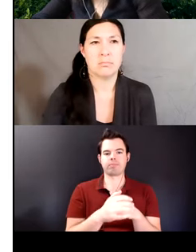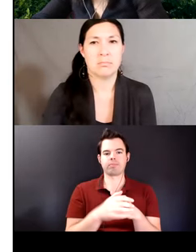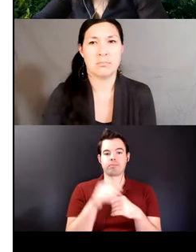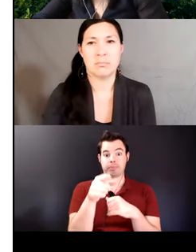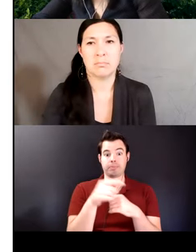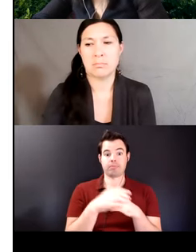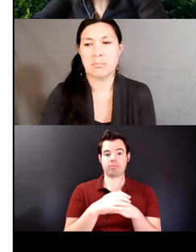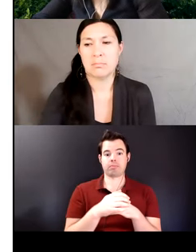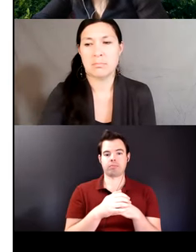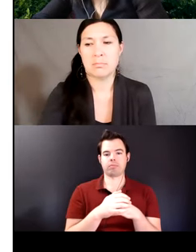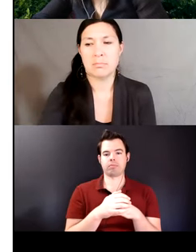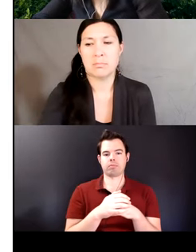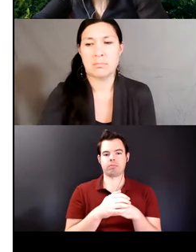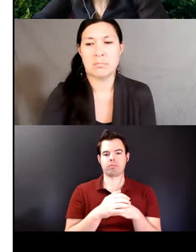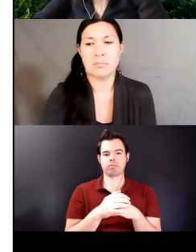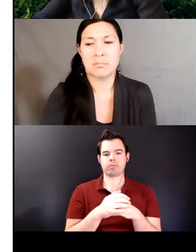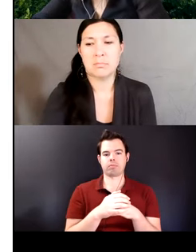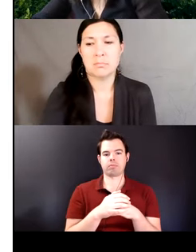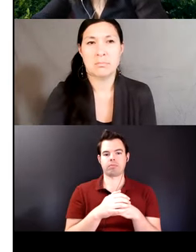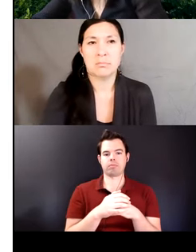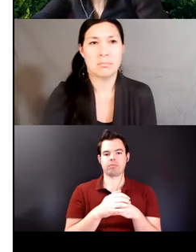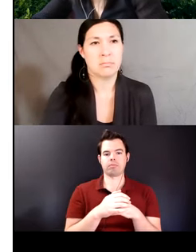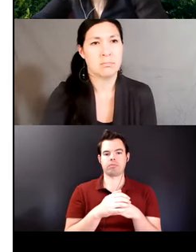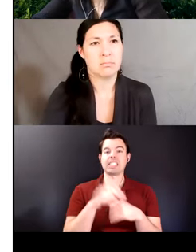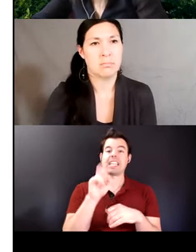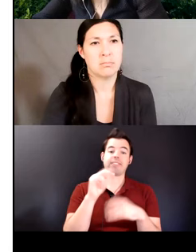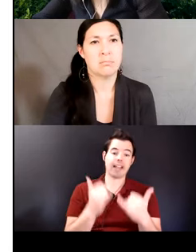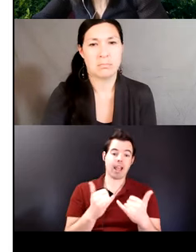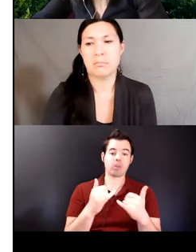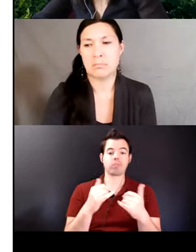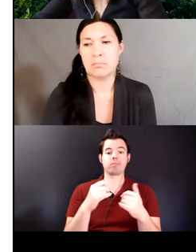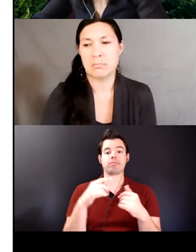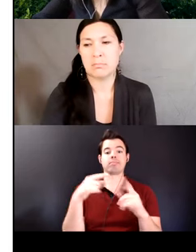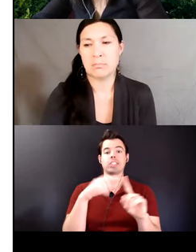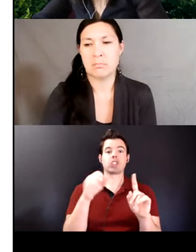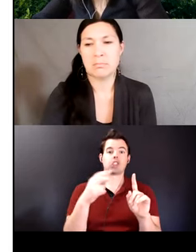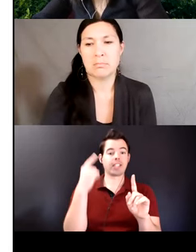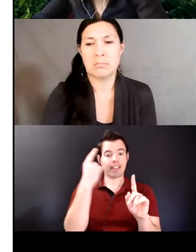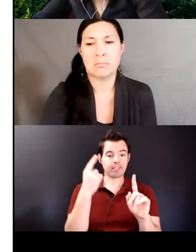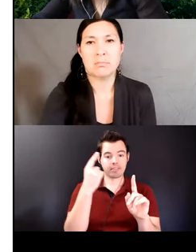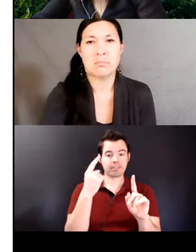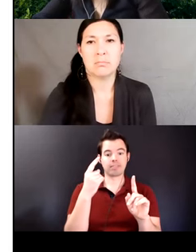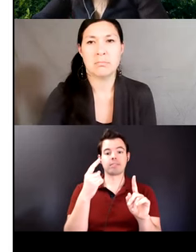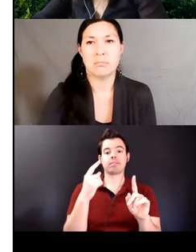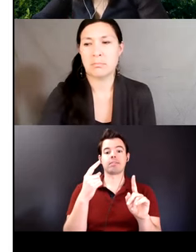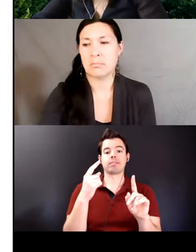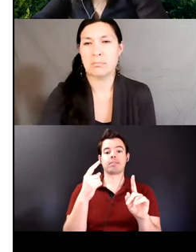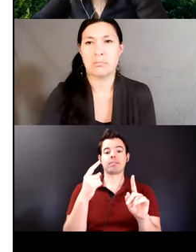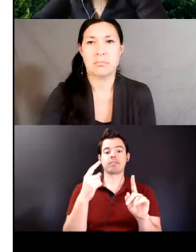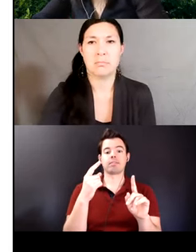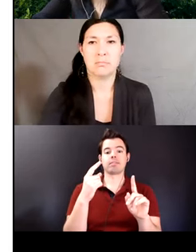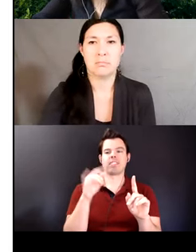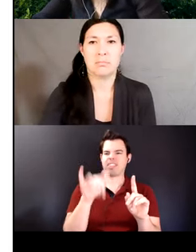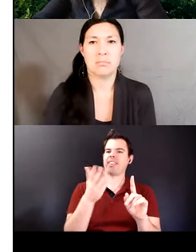even now she's thinking as it moves from place to place i wonder where she comes from the concurrent